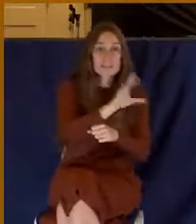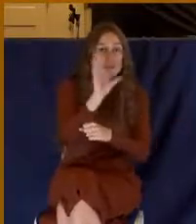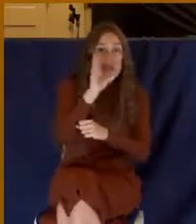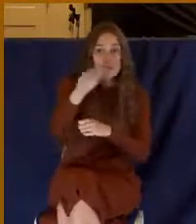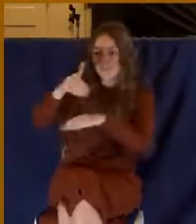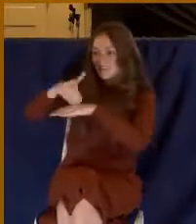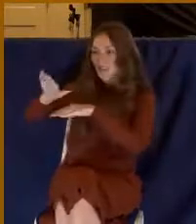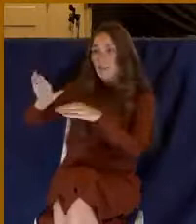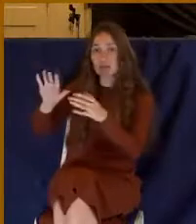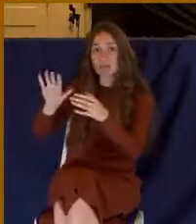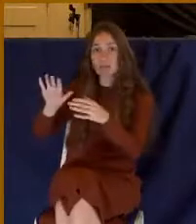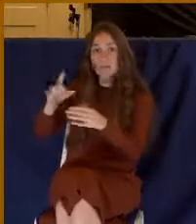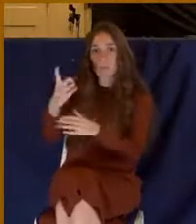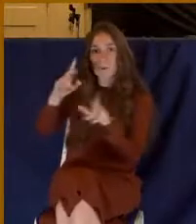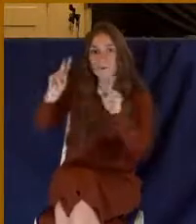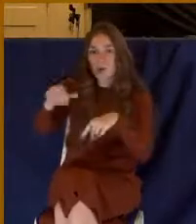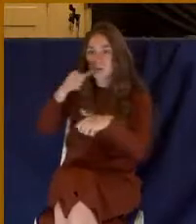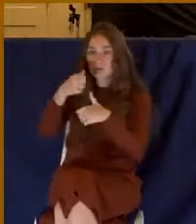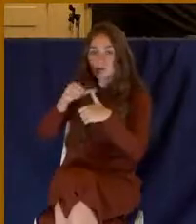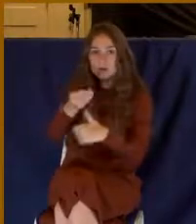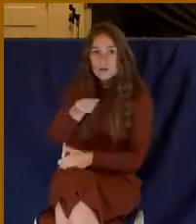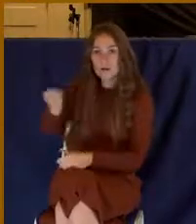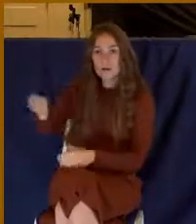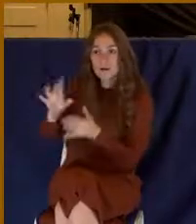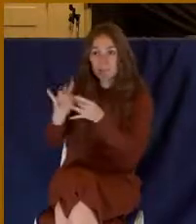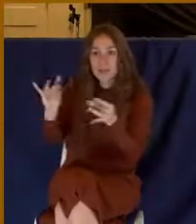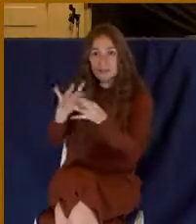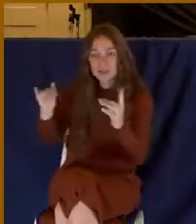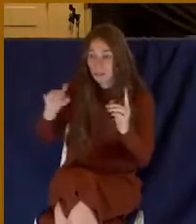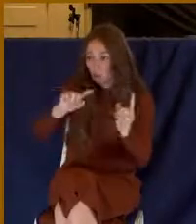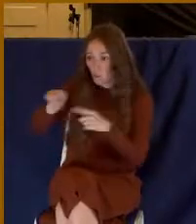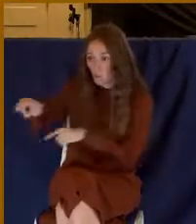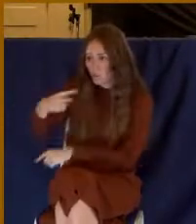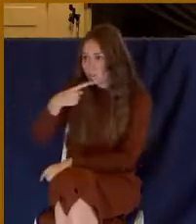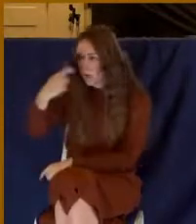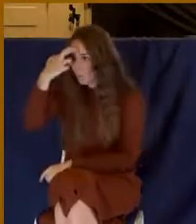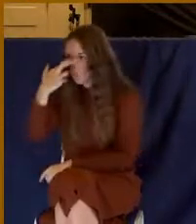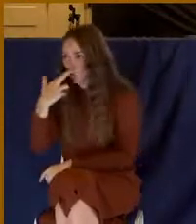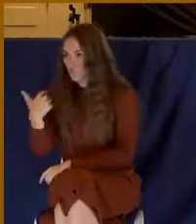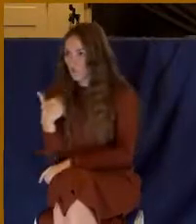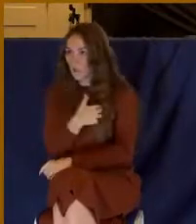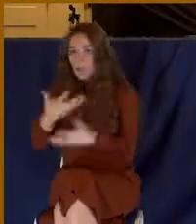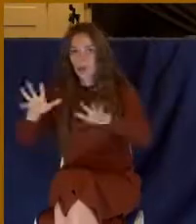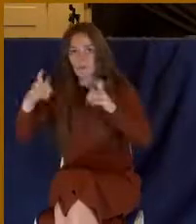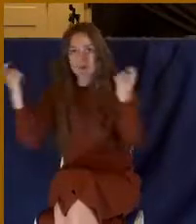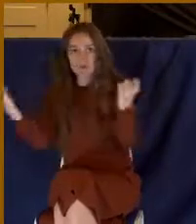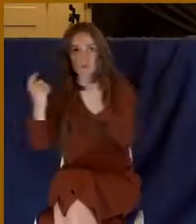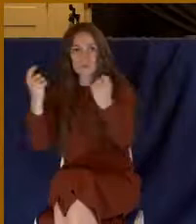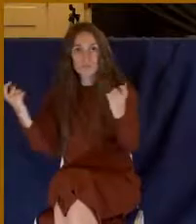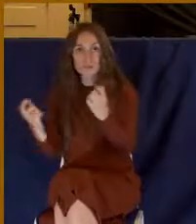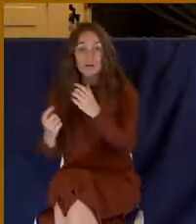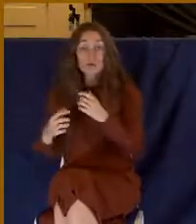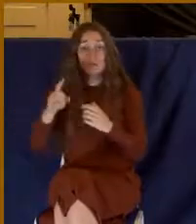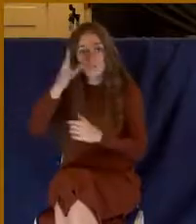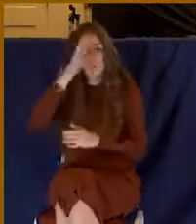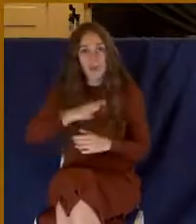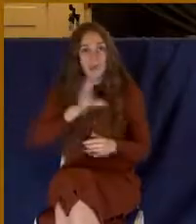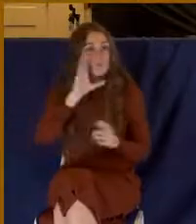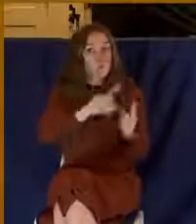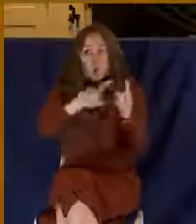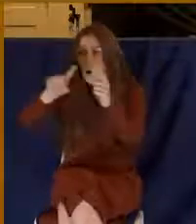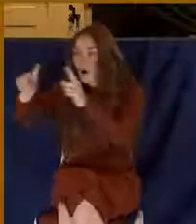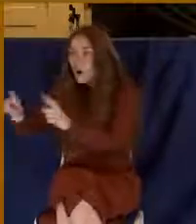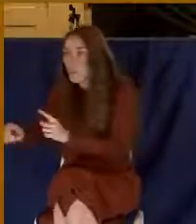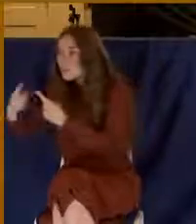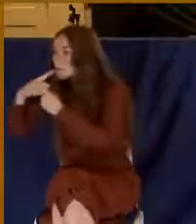back to the city and he would proclaim throughout the city victory. And the whole city would get ready for what they called a triumph. They would